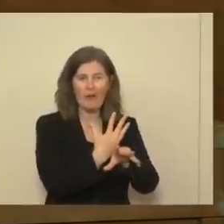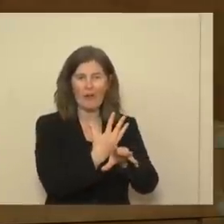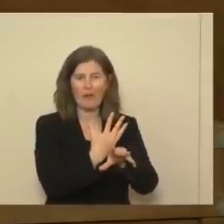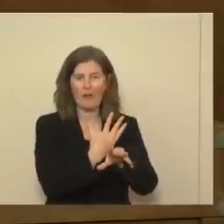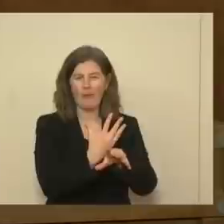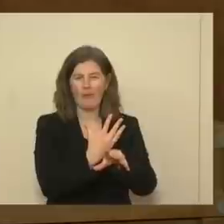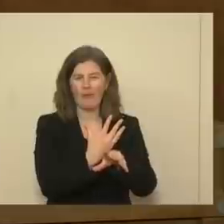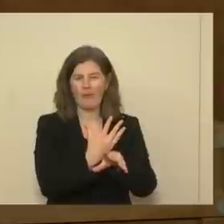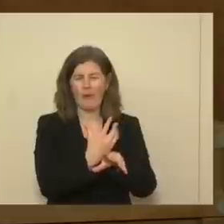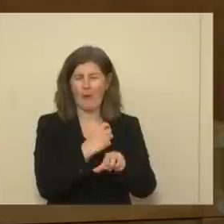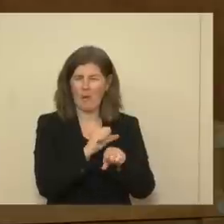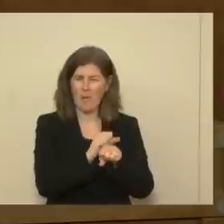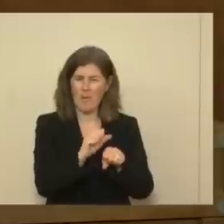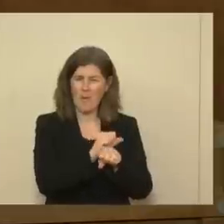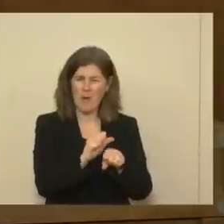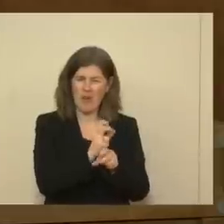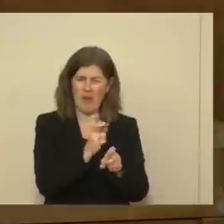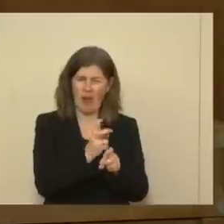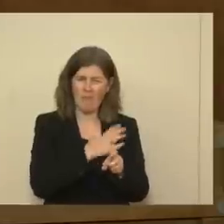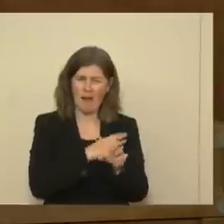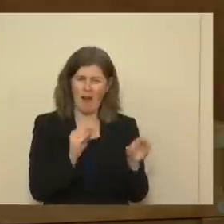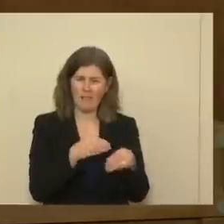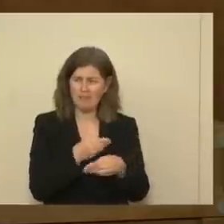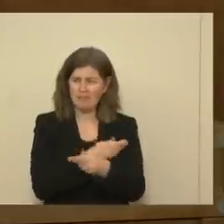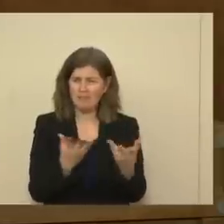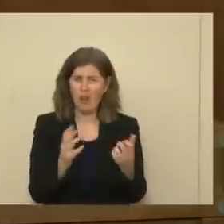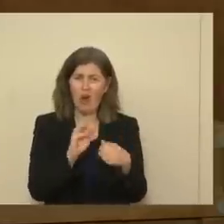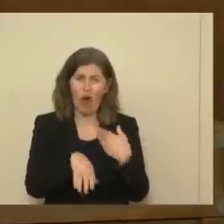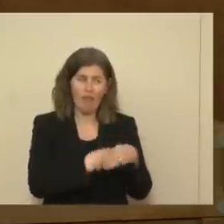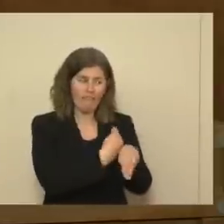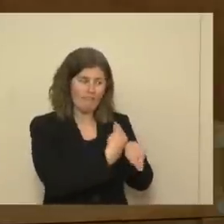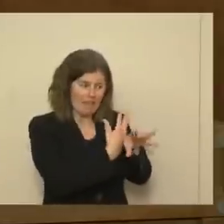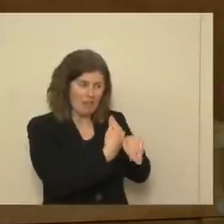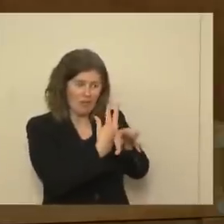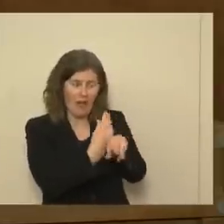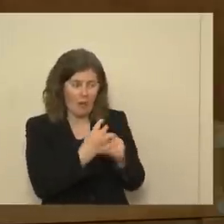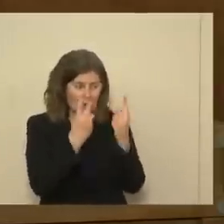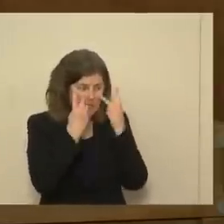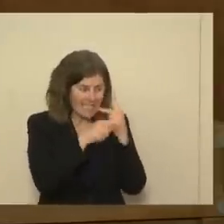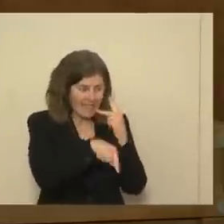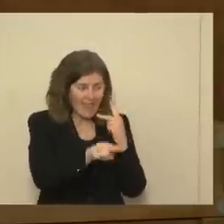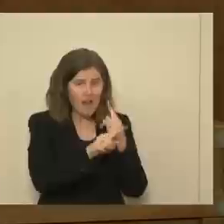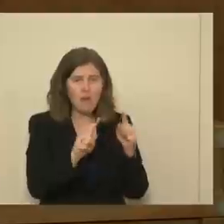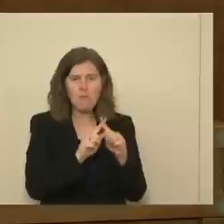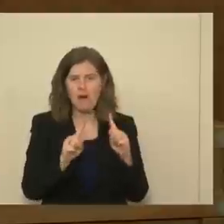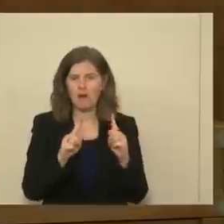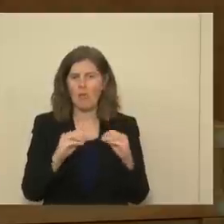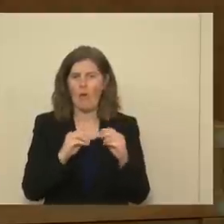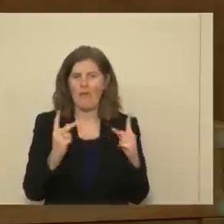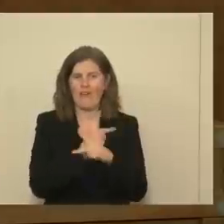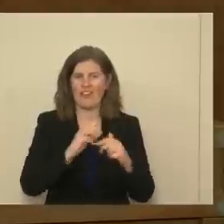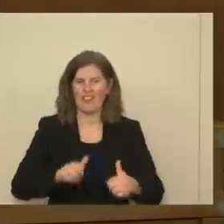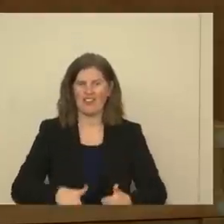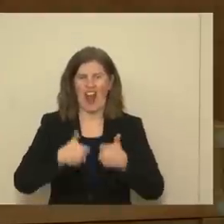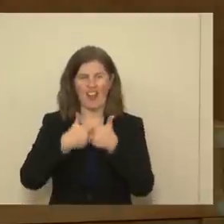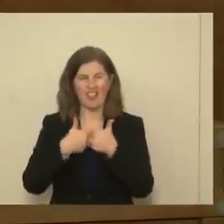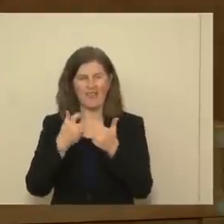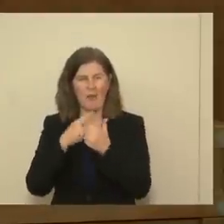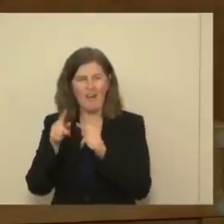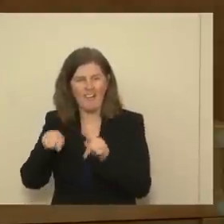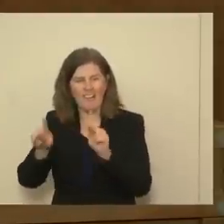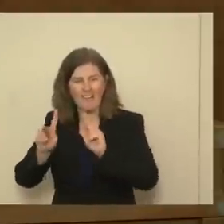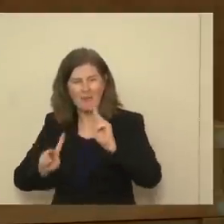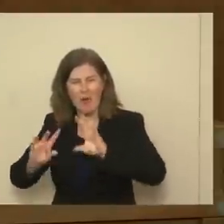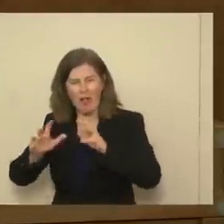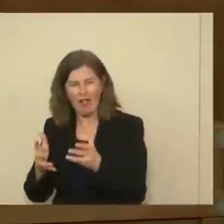And we're working really hard in our office to get everyone on a video visit because I really want to see them. But it's more of a challenge for people.